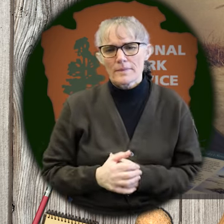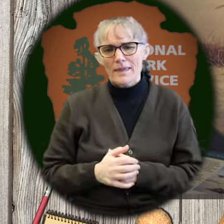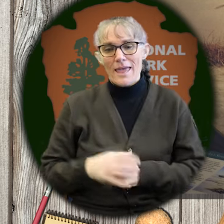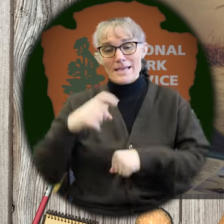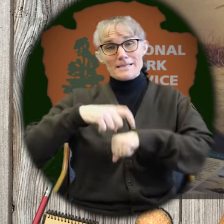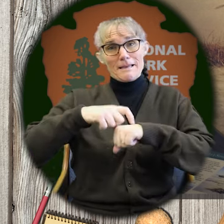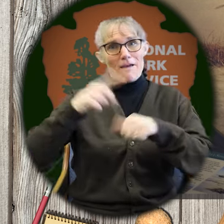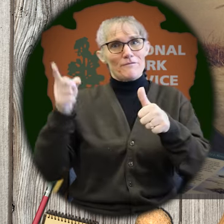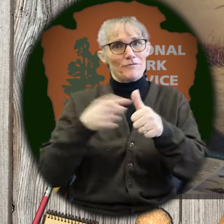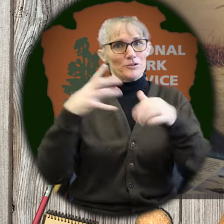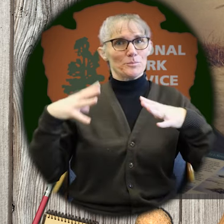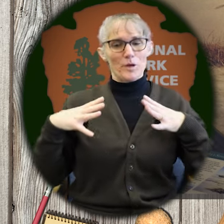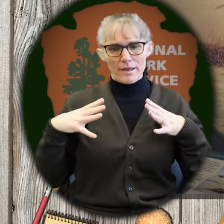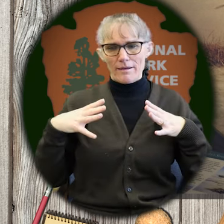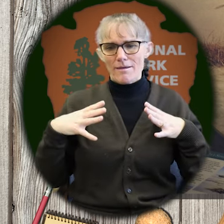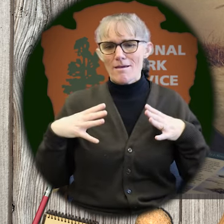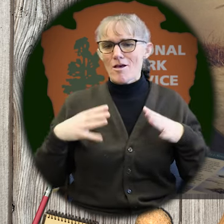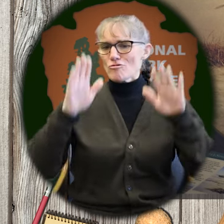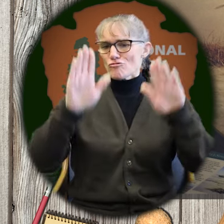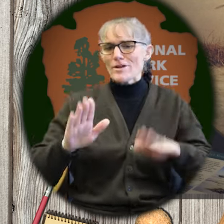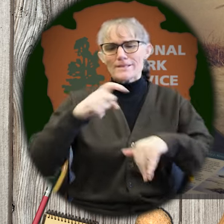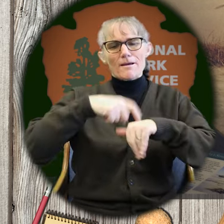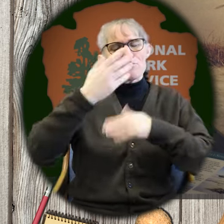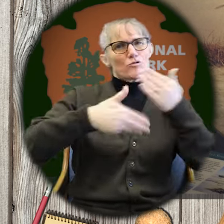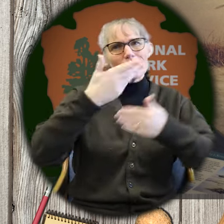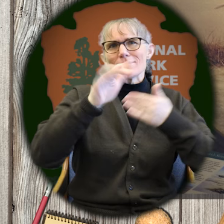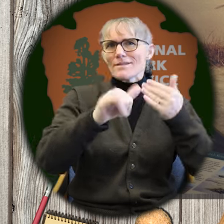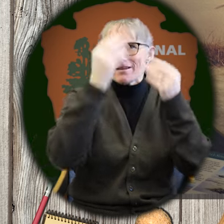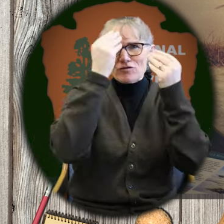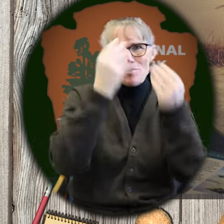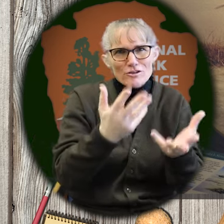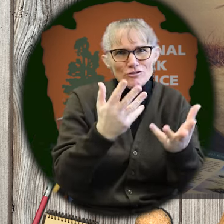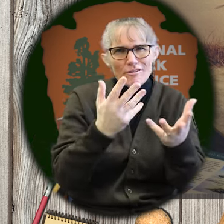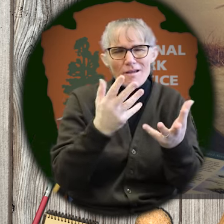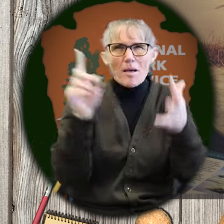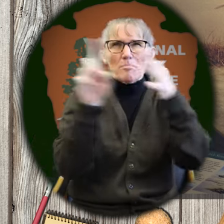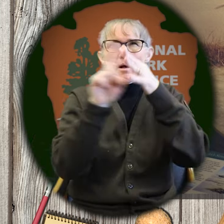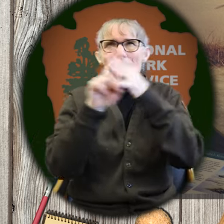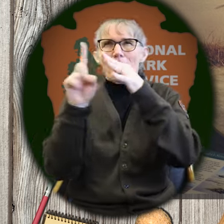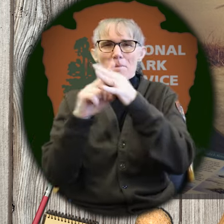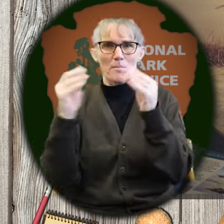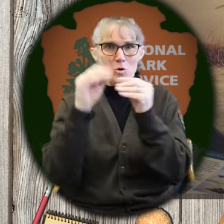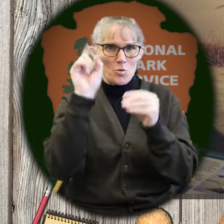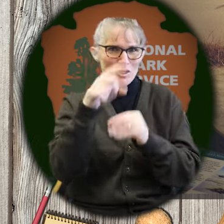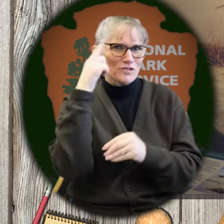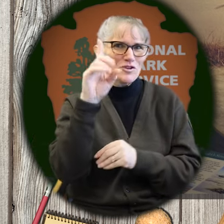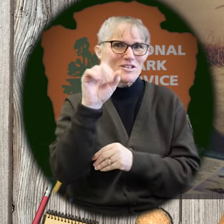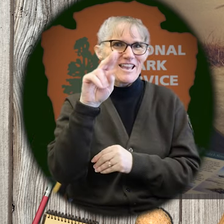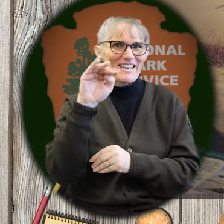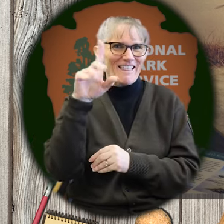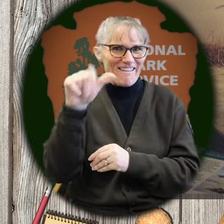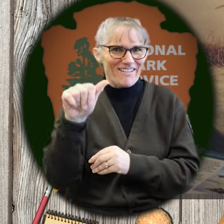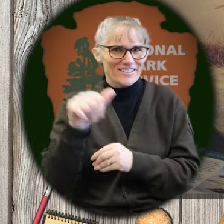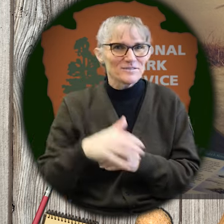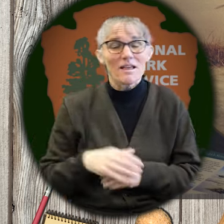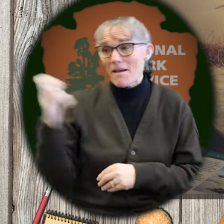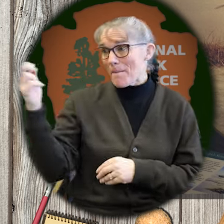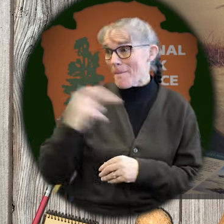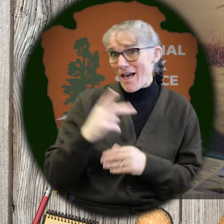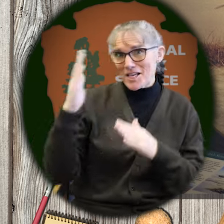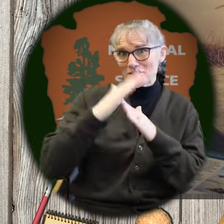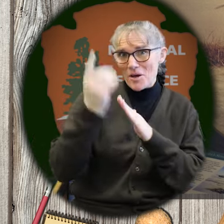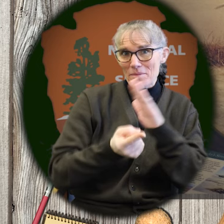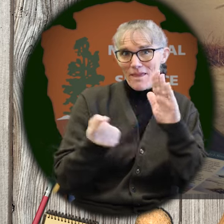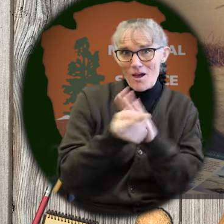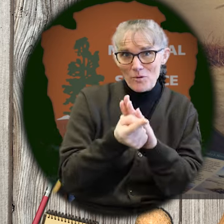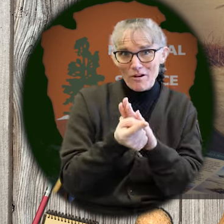It's time for our first break. This is a great time to process that information and think of more questions for Daniella. When we return to the